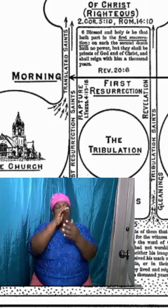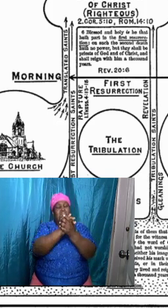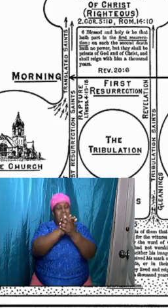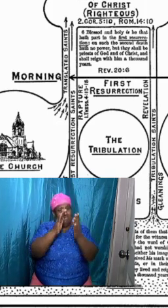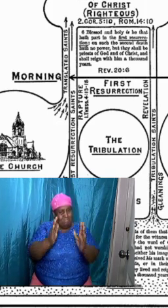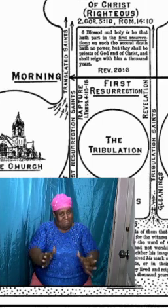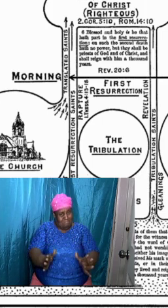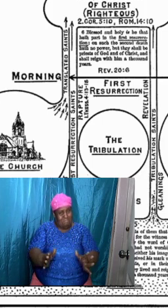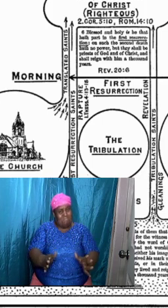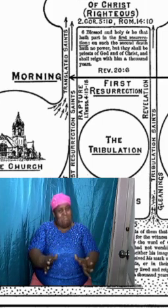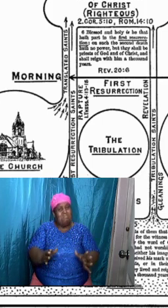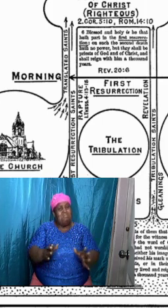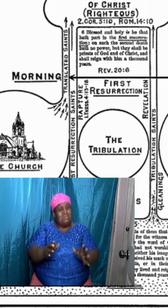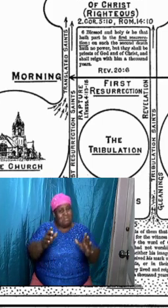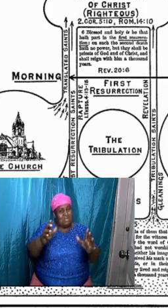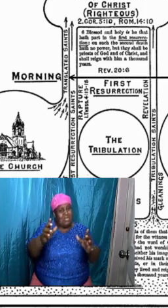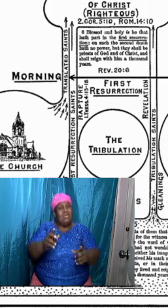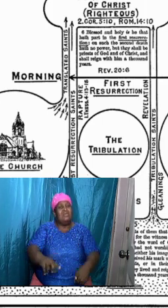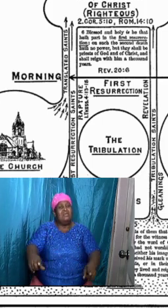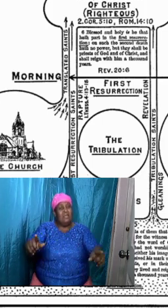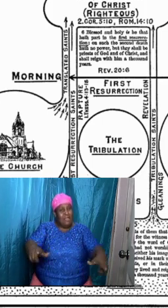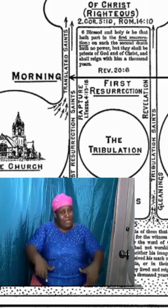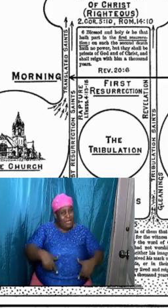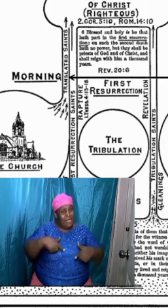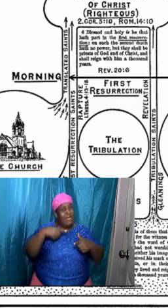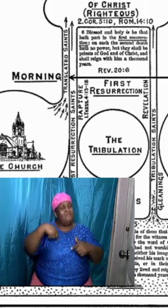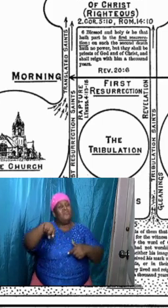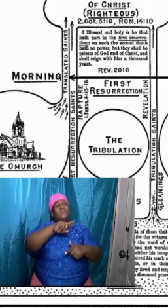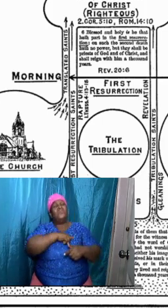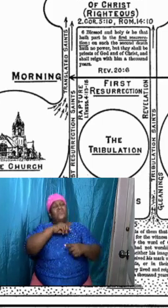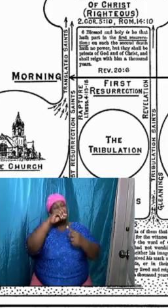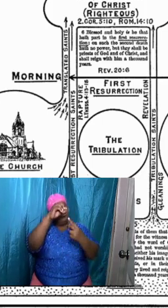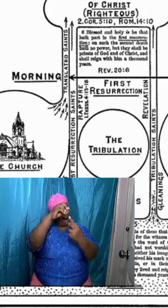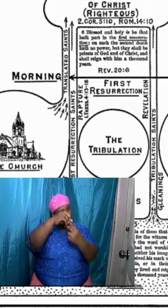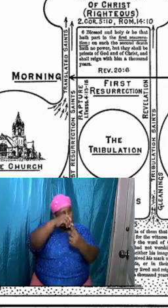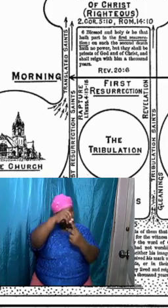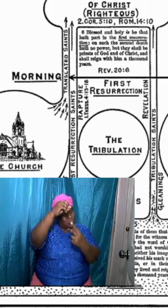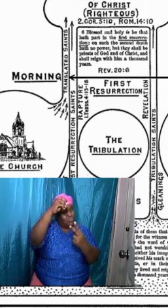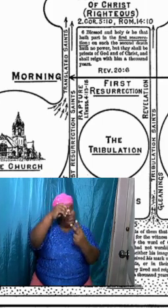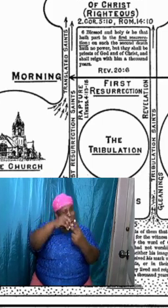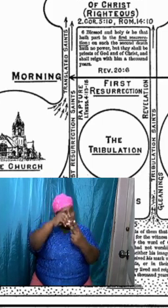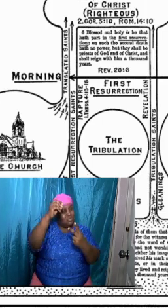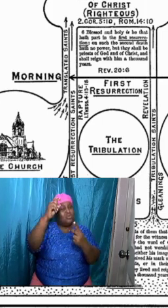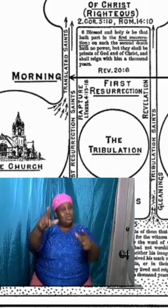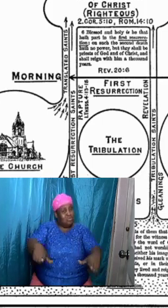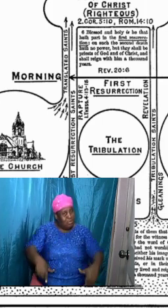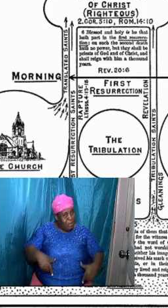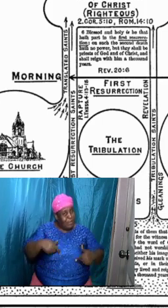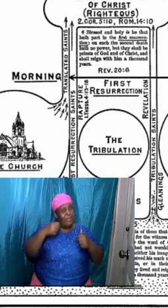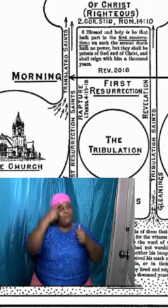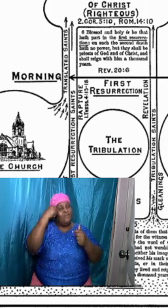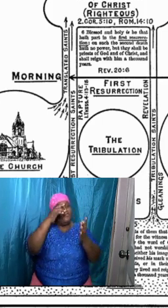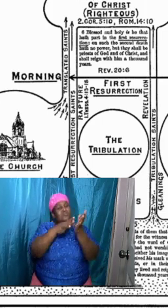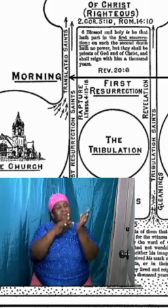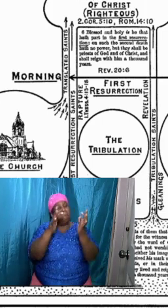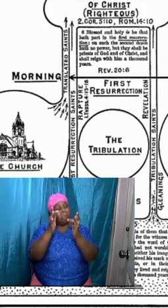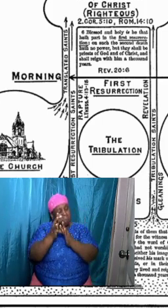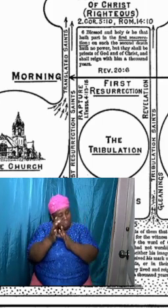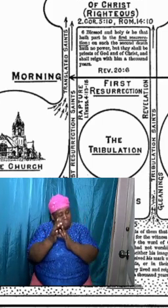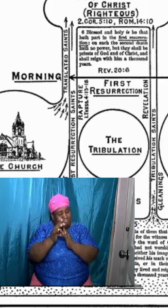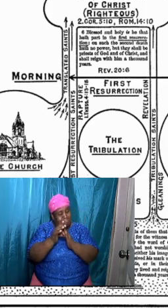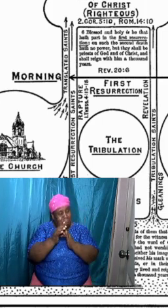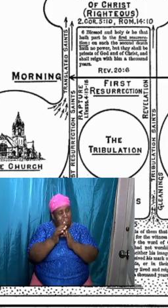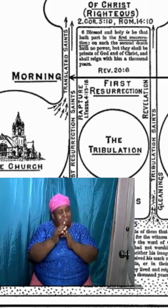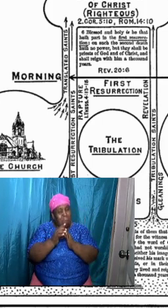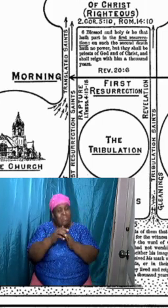for Jesus, the things that we have done for him, all that we have done in righteousness, it will pay off. And ultimately,